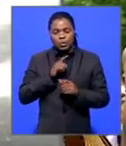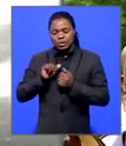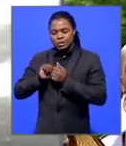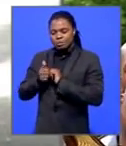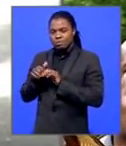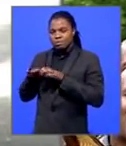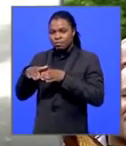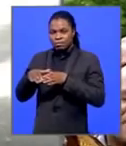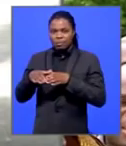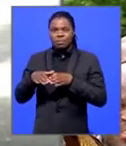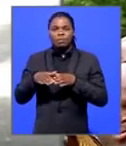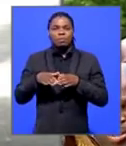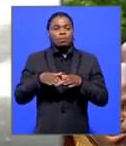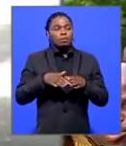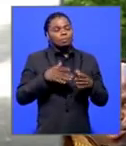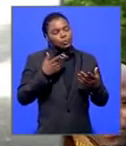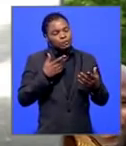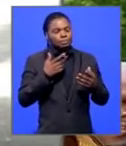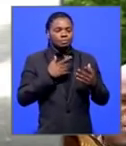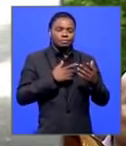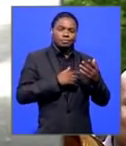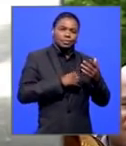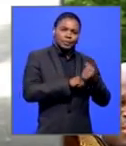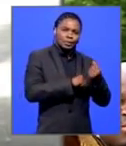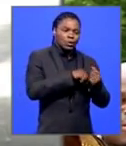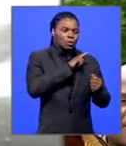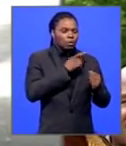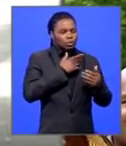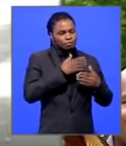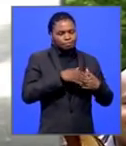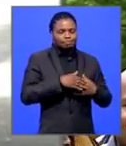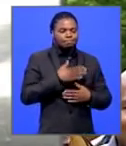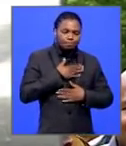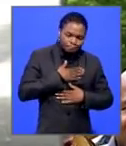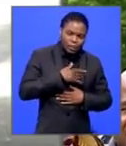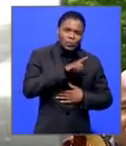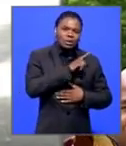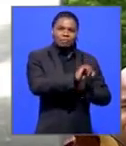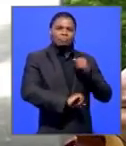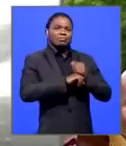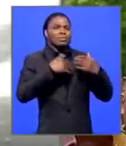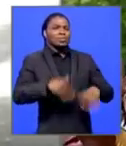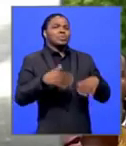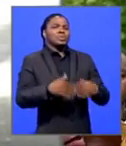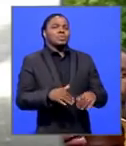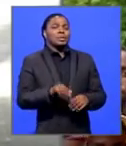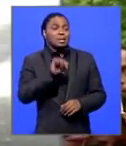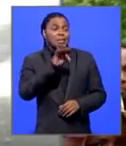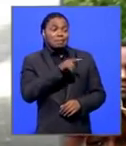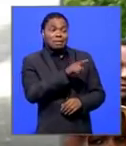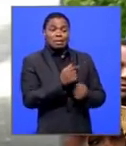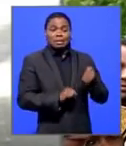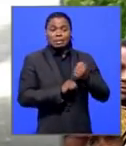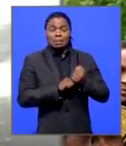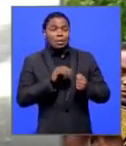industry, I think it's important to pay tribute and be very, very grateful for what he did for us. I don't think if it wasn't for him and other